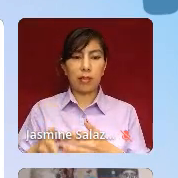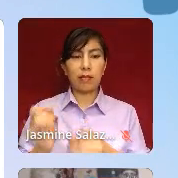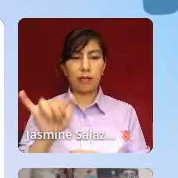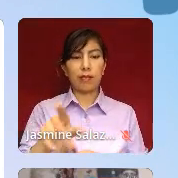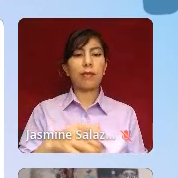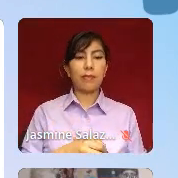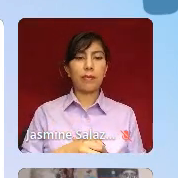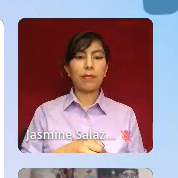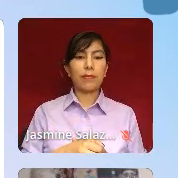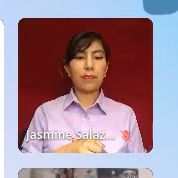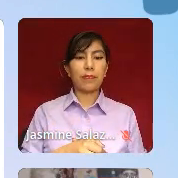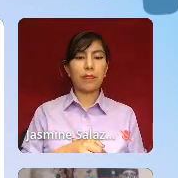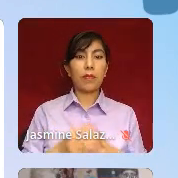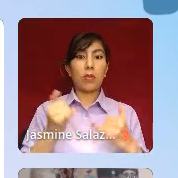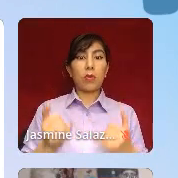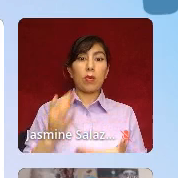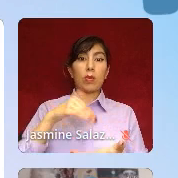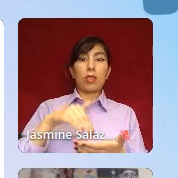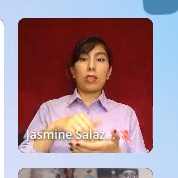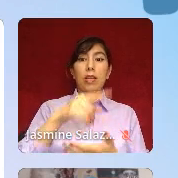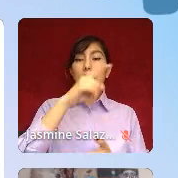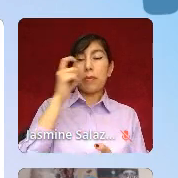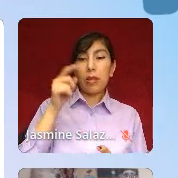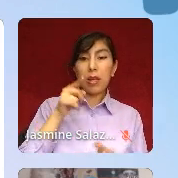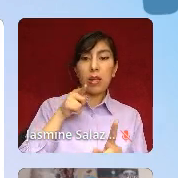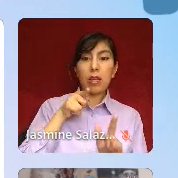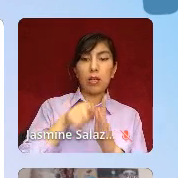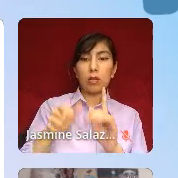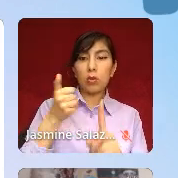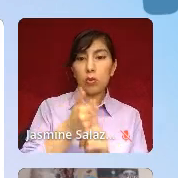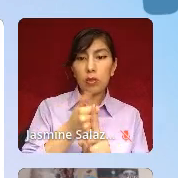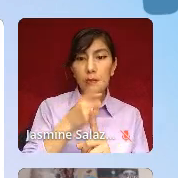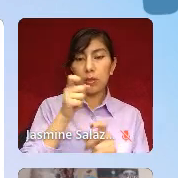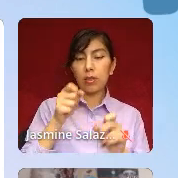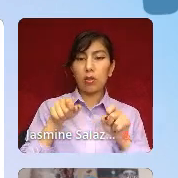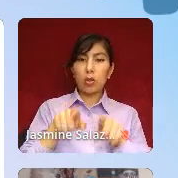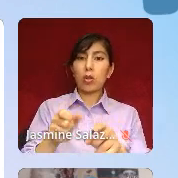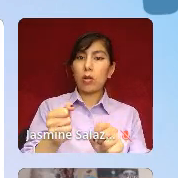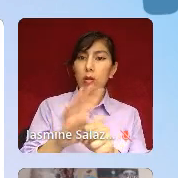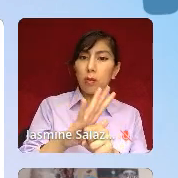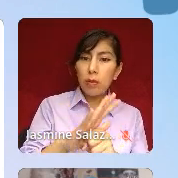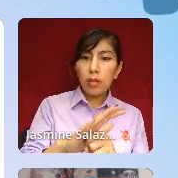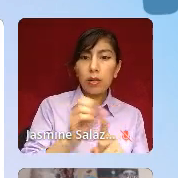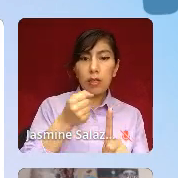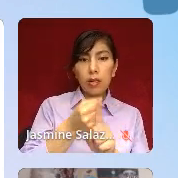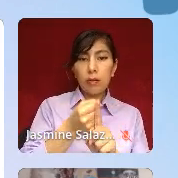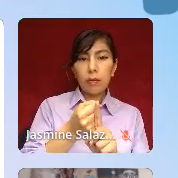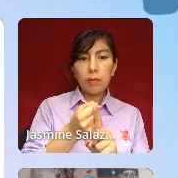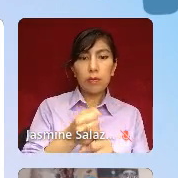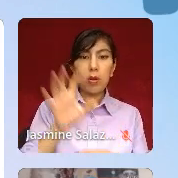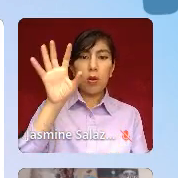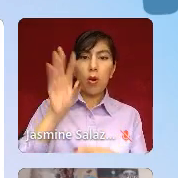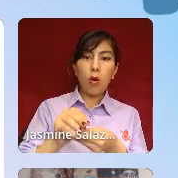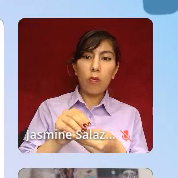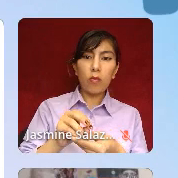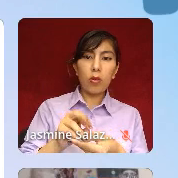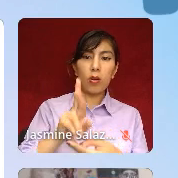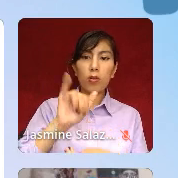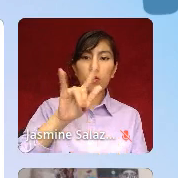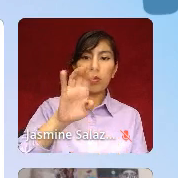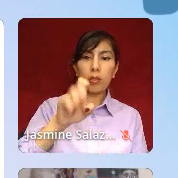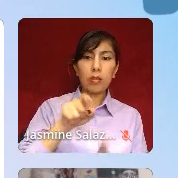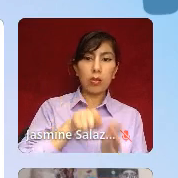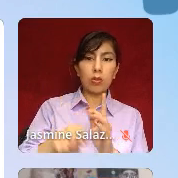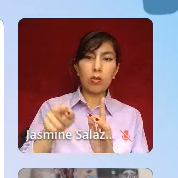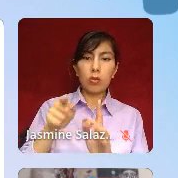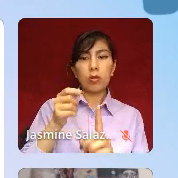We are centering Black suicide because while during the pandemic, the overall rates for suicide decrease, rates of suicide among